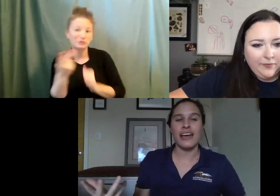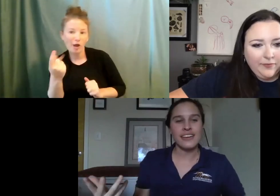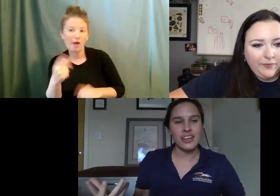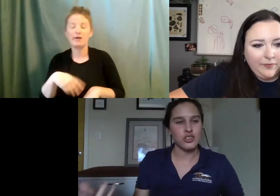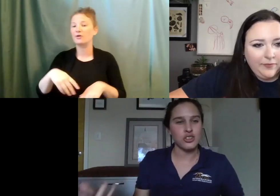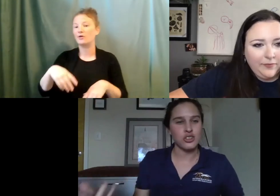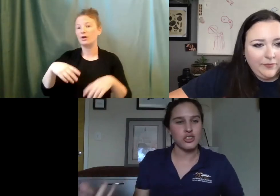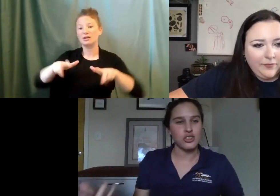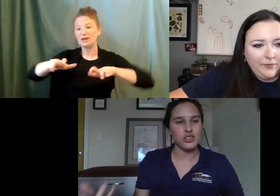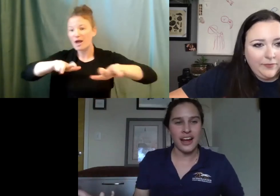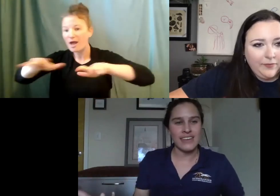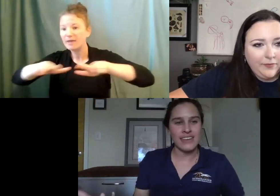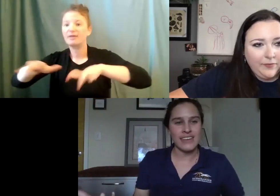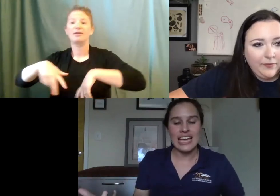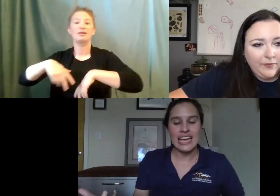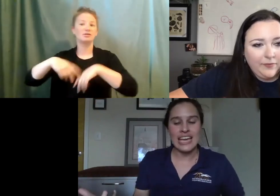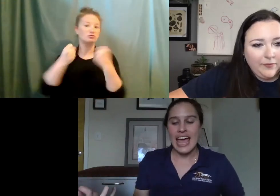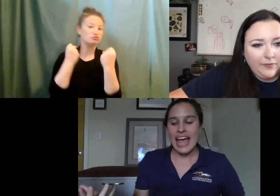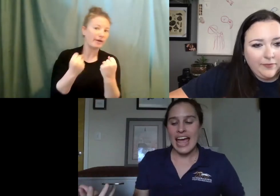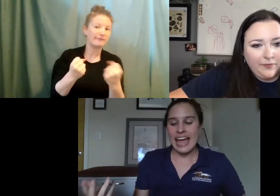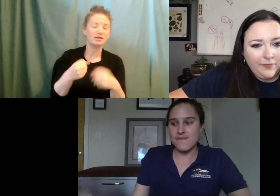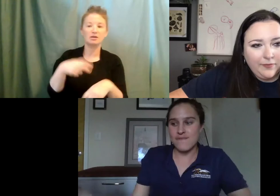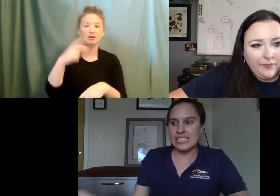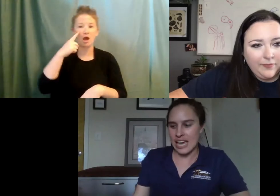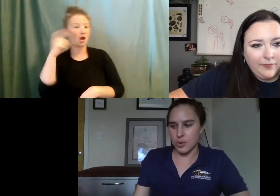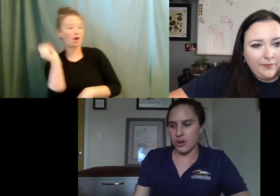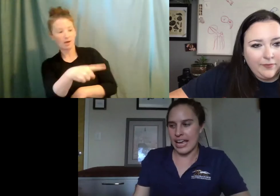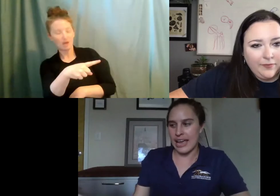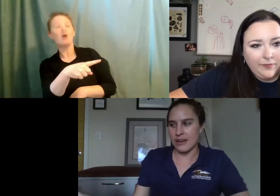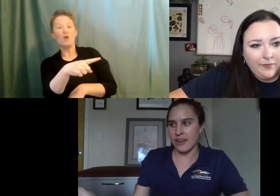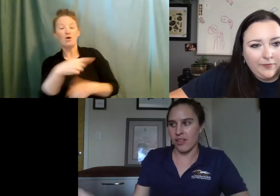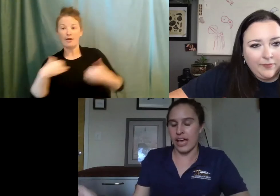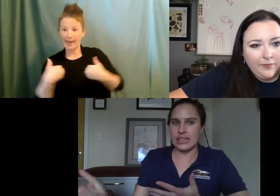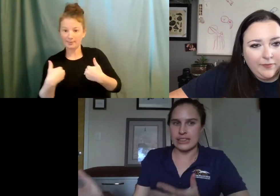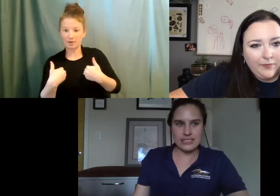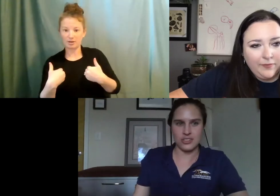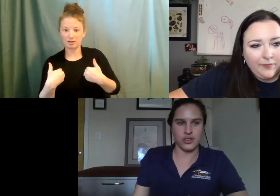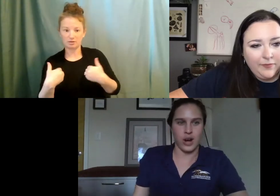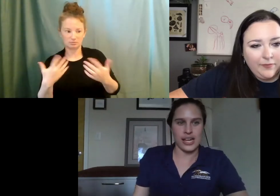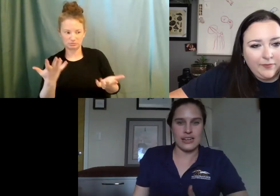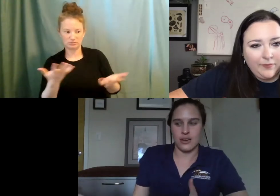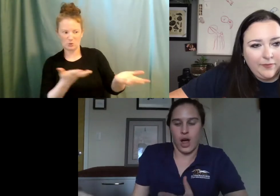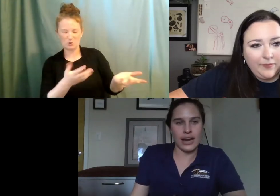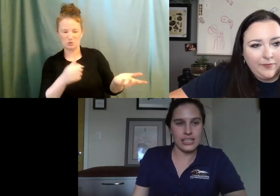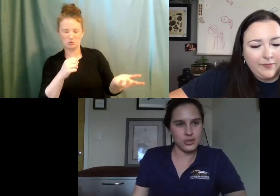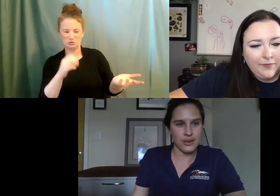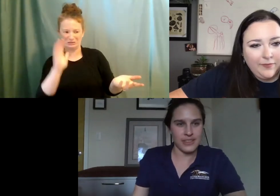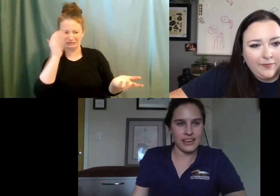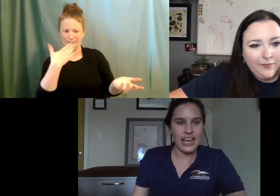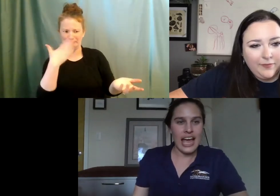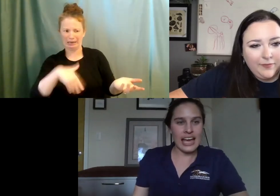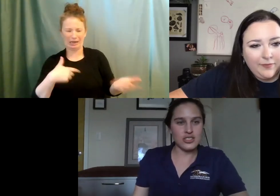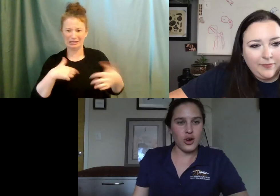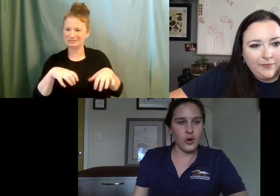they're out hiking or they're driving and they find an animal and they're like, this doesn't look right. I need to do